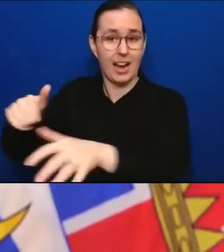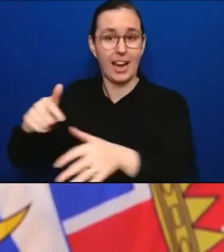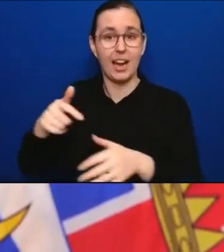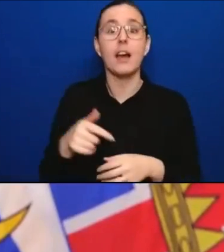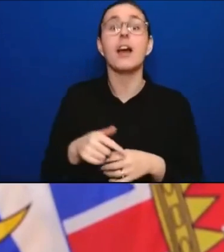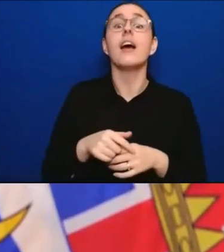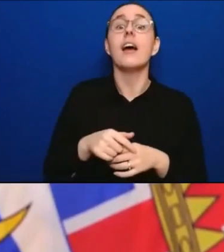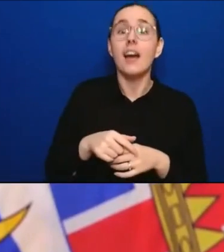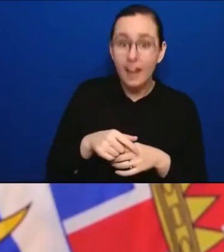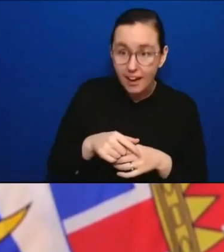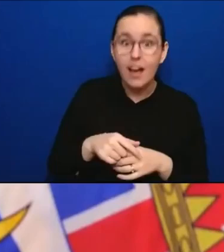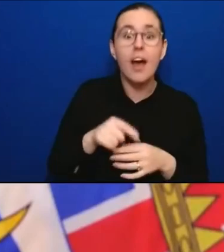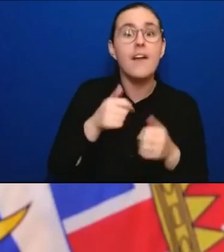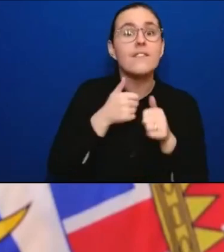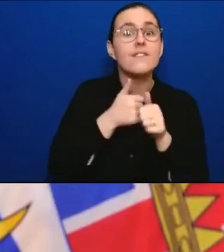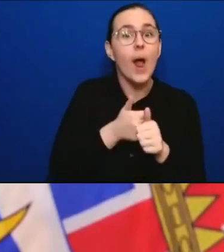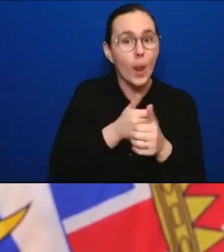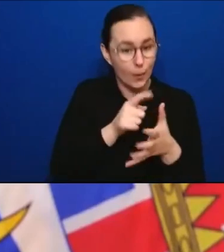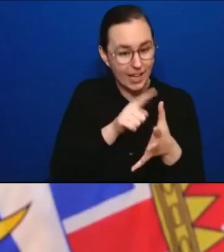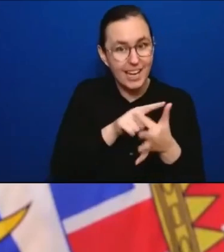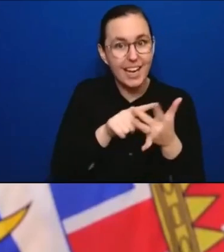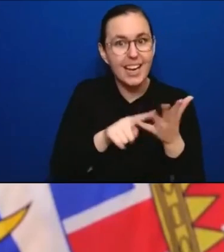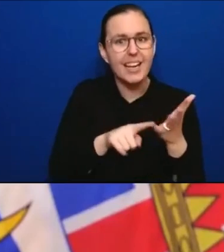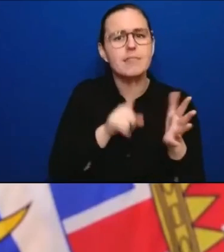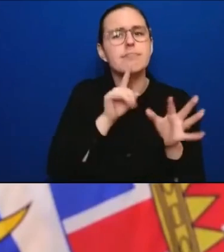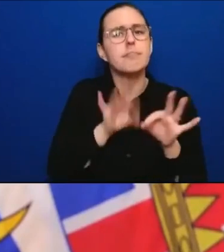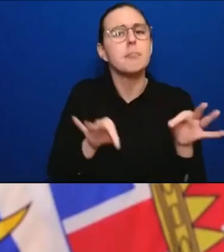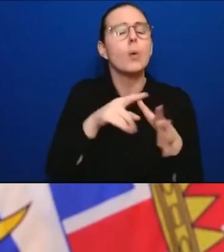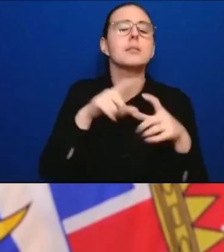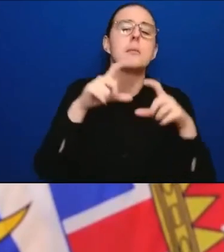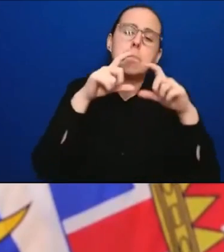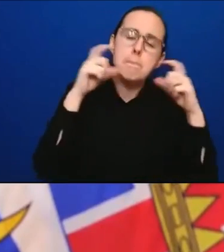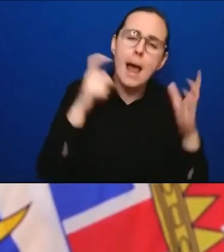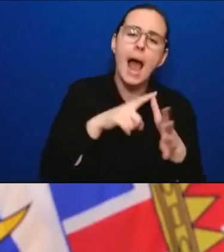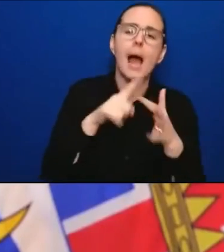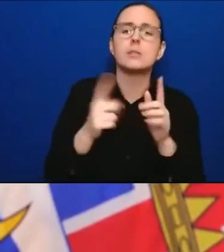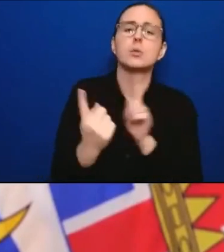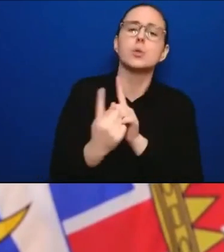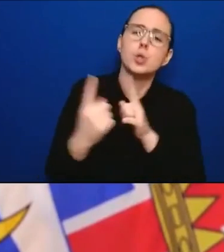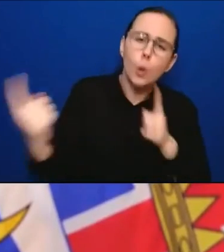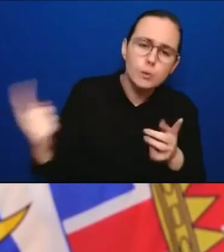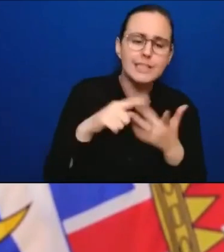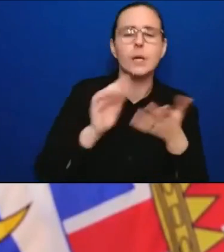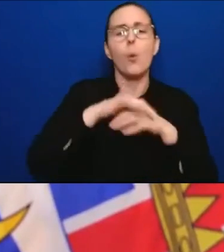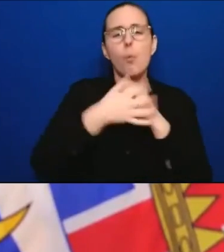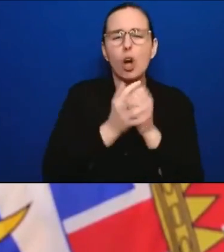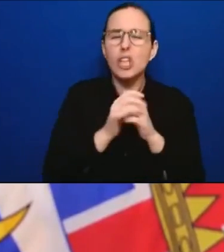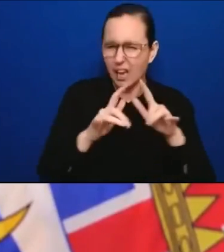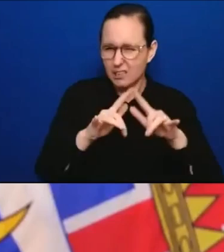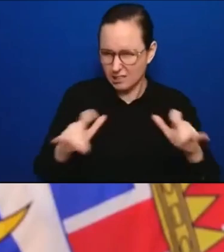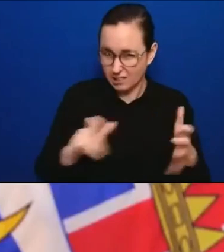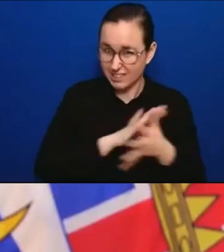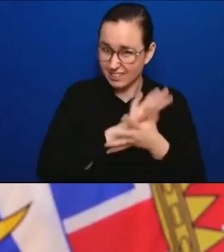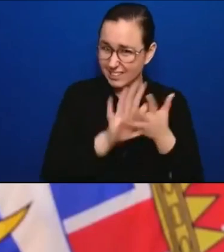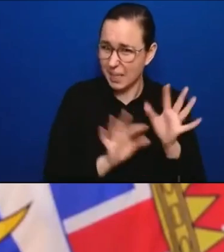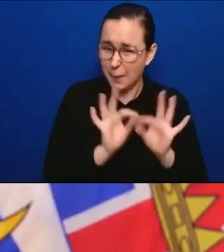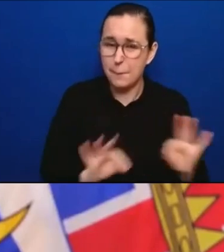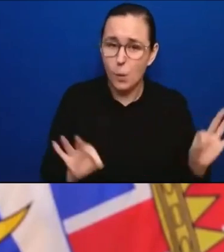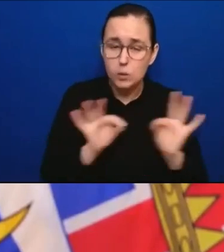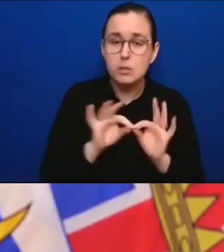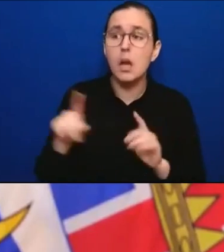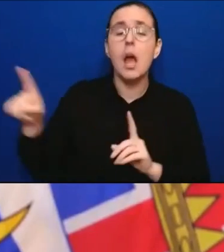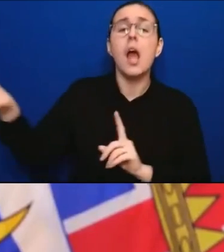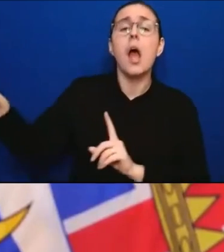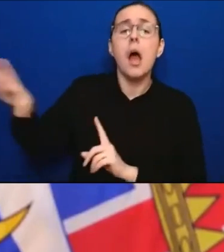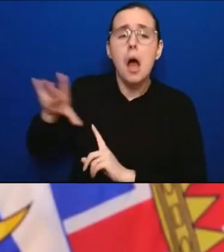As those rates go down, it becomes less important in many different situations to have every